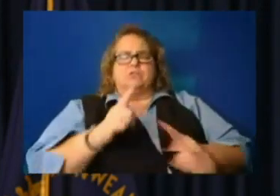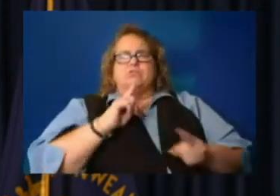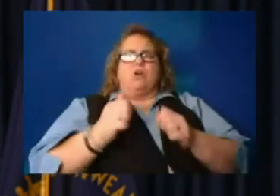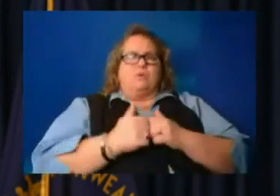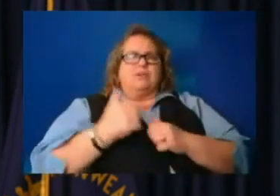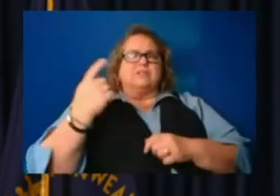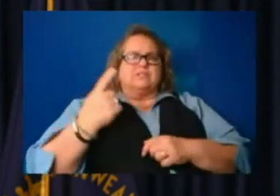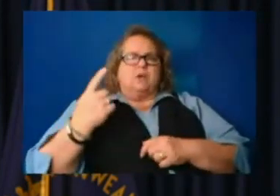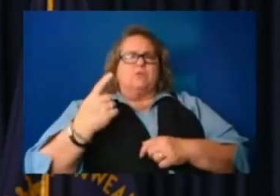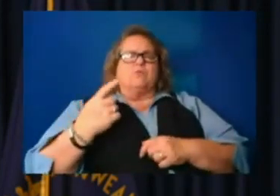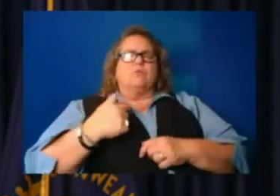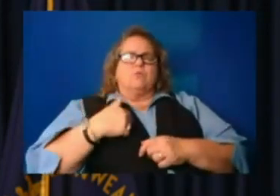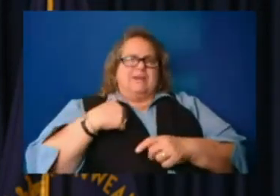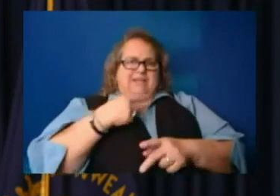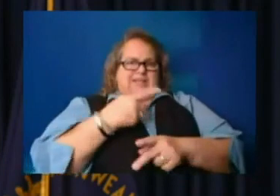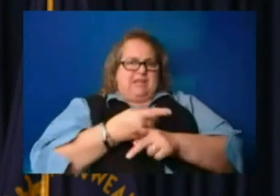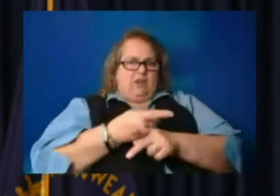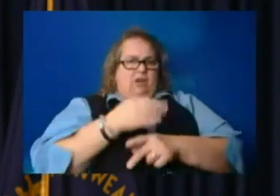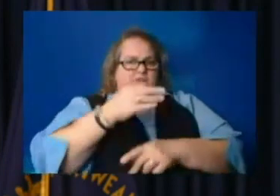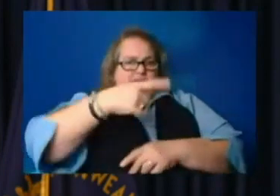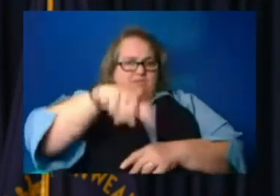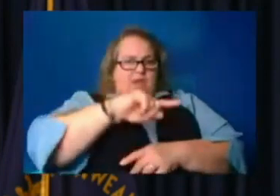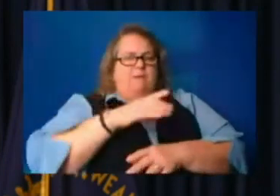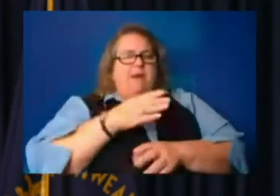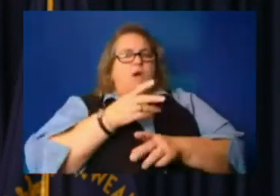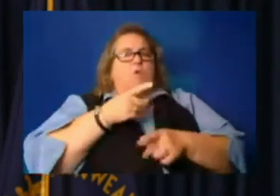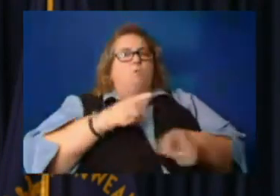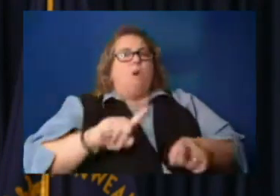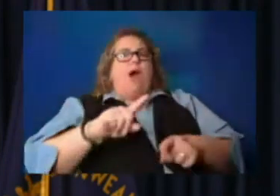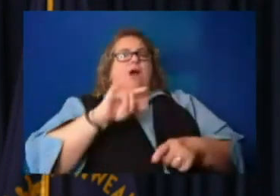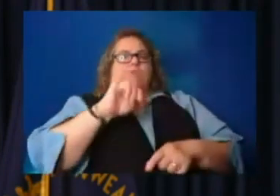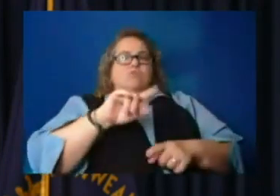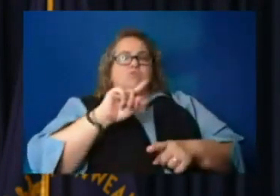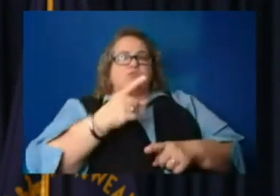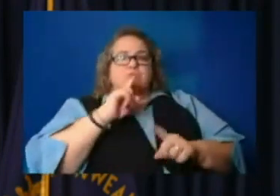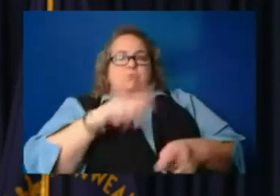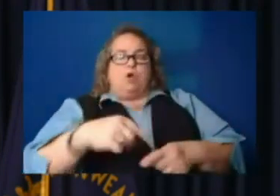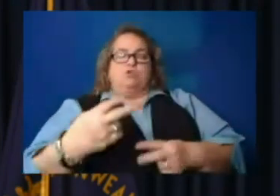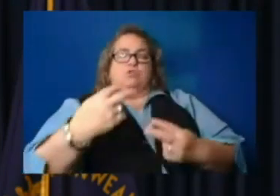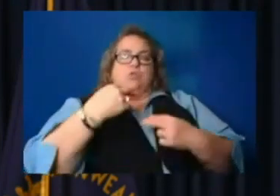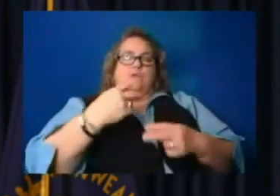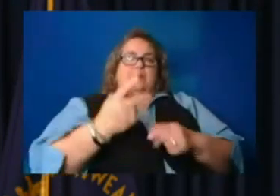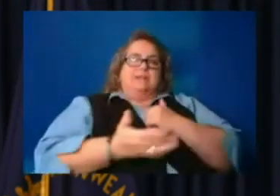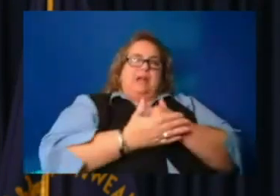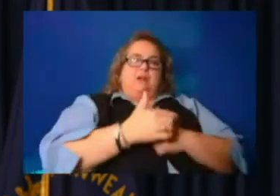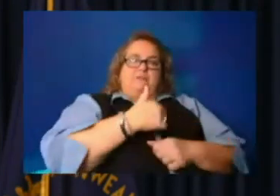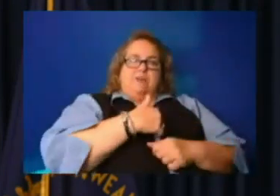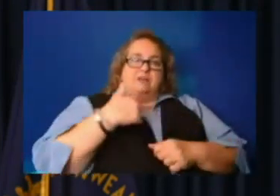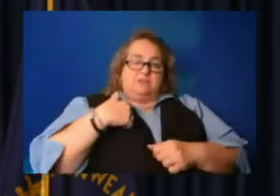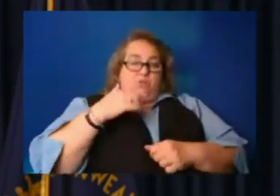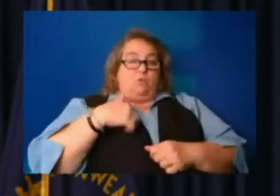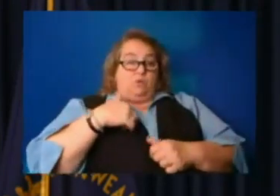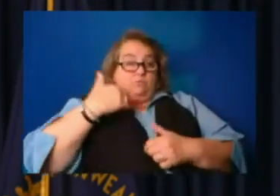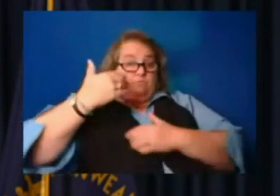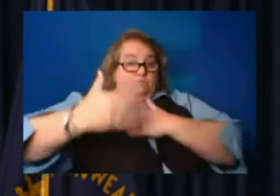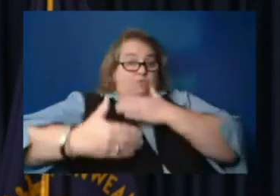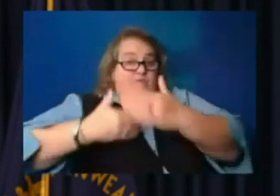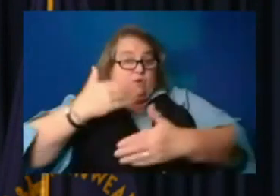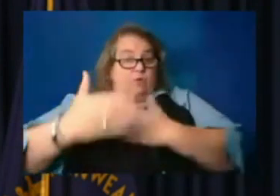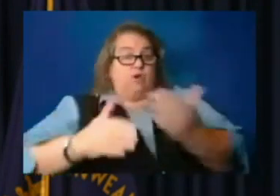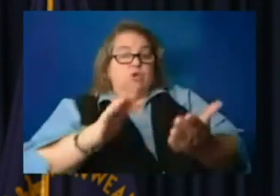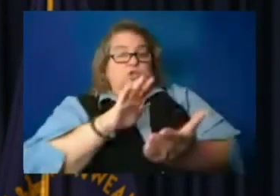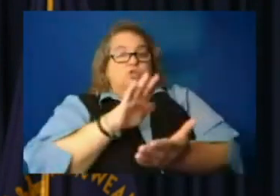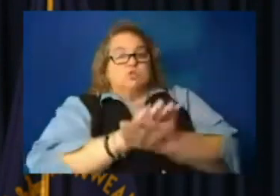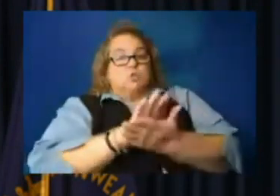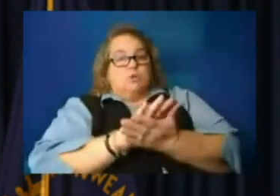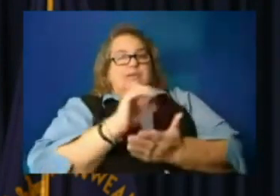them while they're looking out after us. I know moving forward, um, schools will be one area that we can focus on. That was